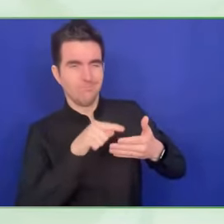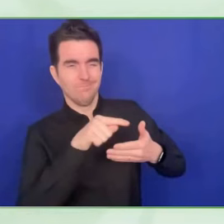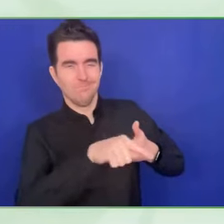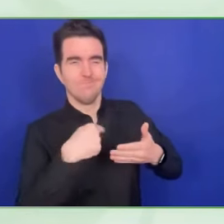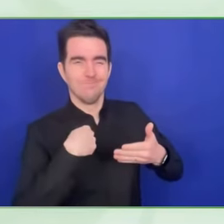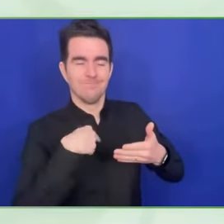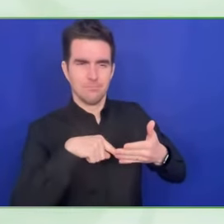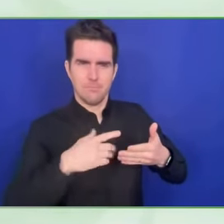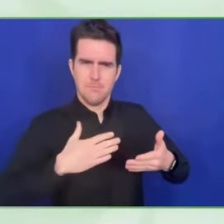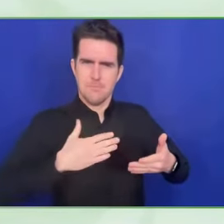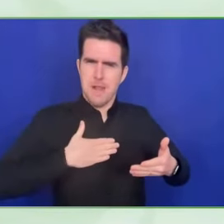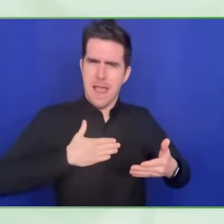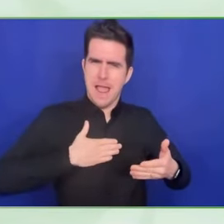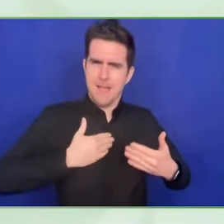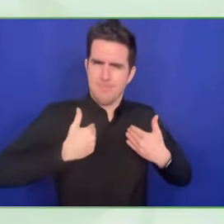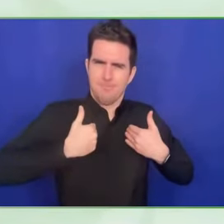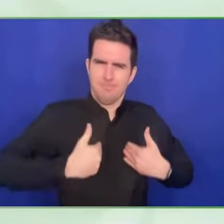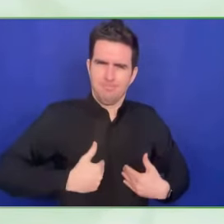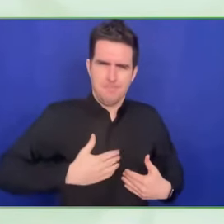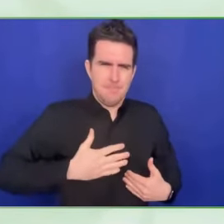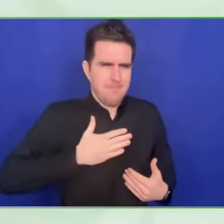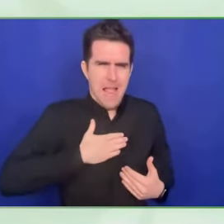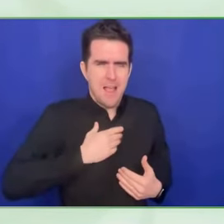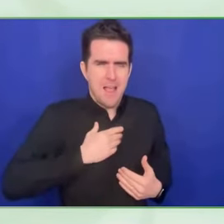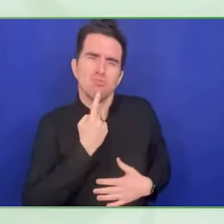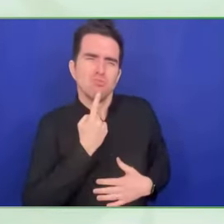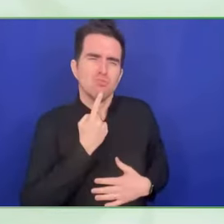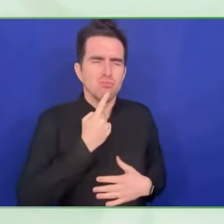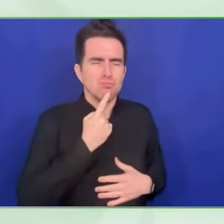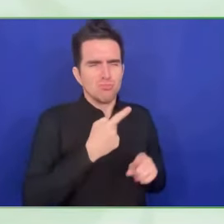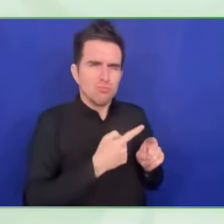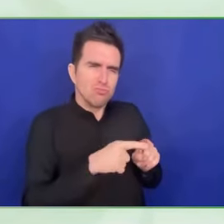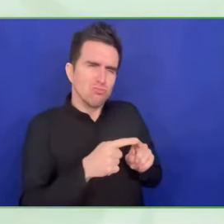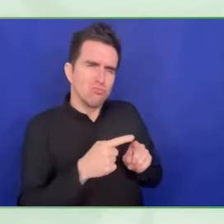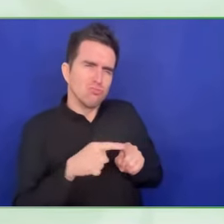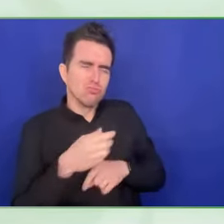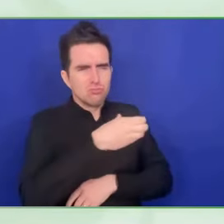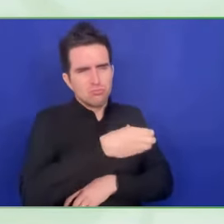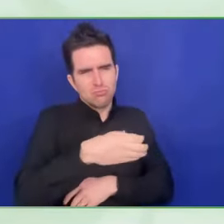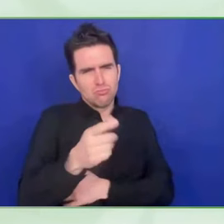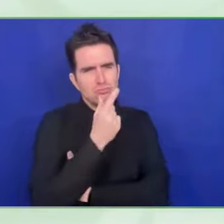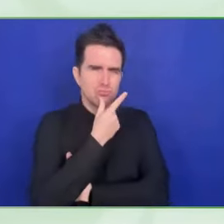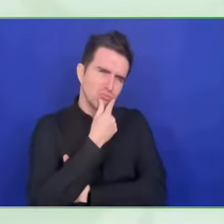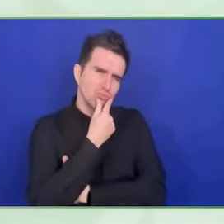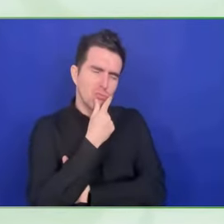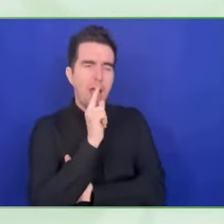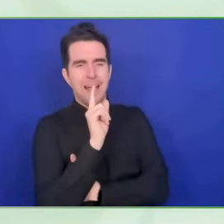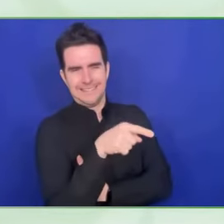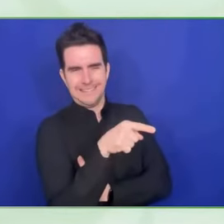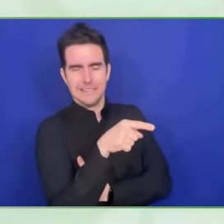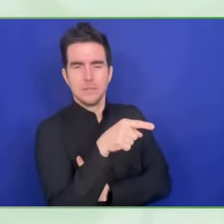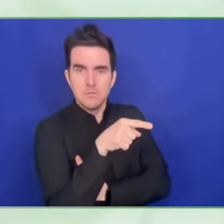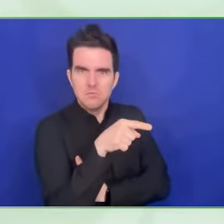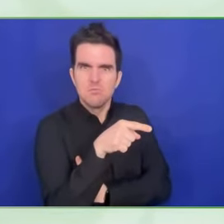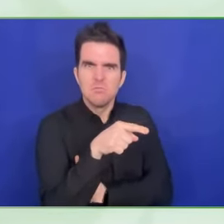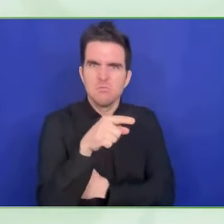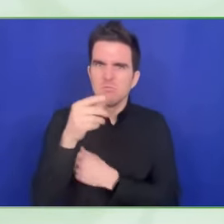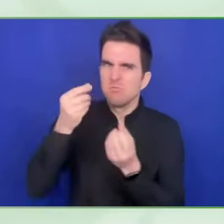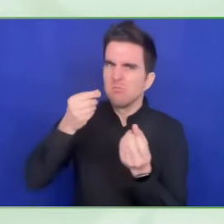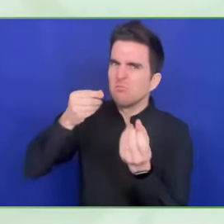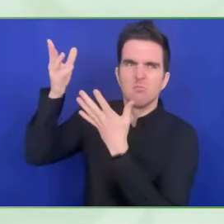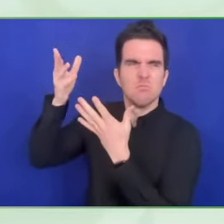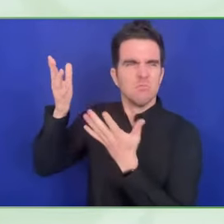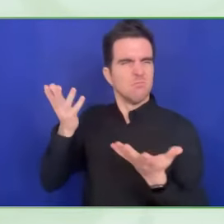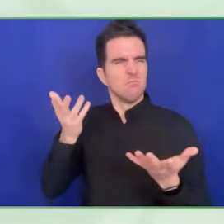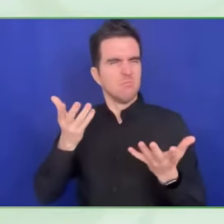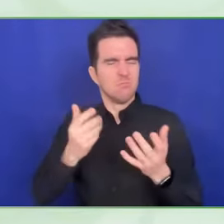appointment to the doctor to solve some medical problem. Or for example, when you are in a meeting with